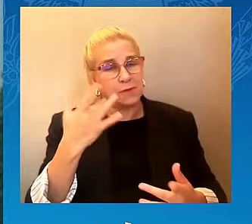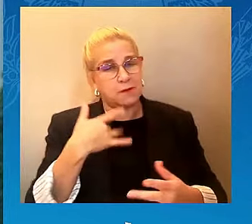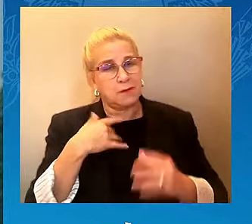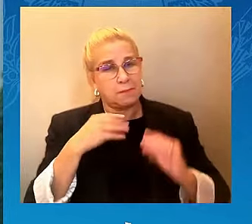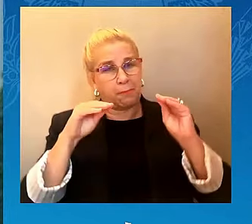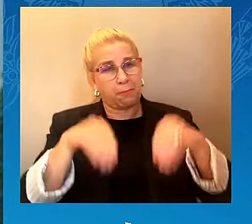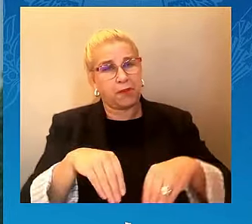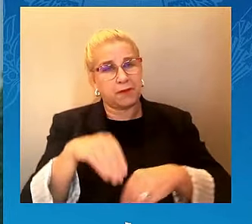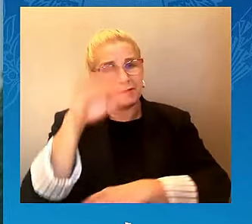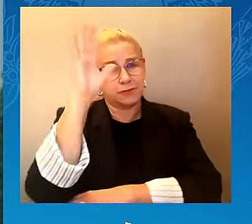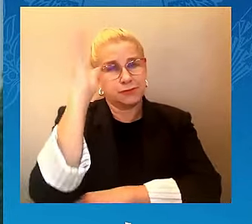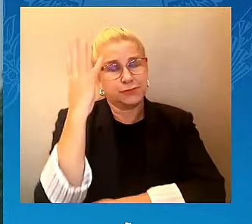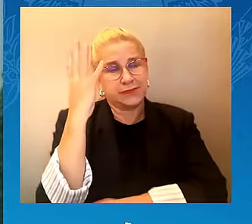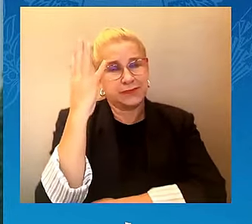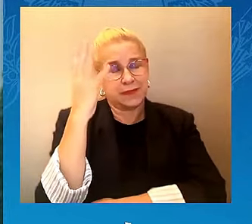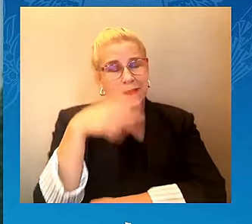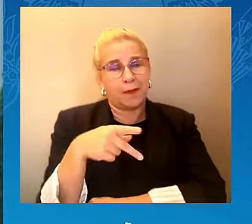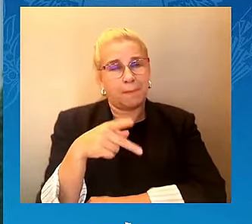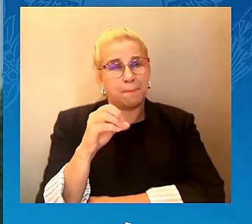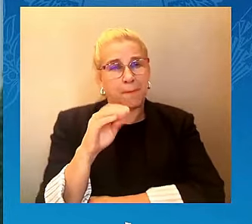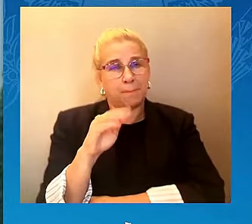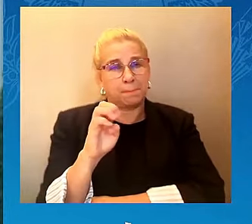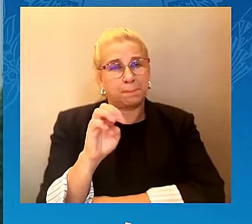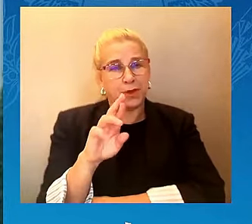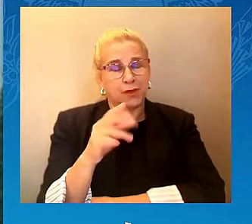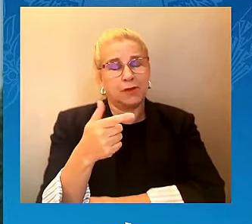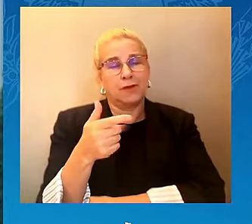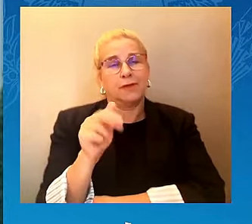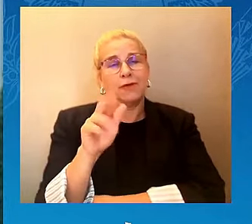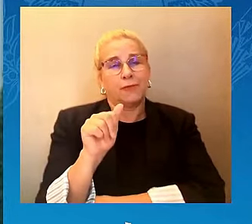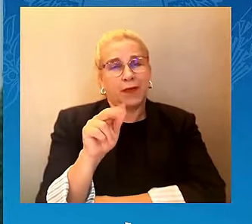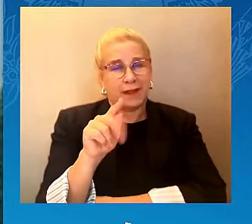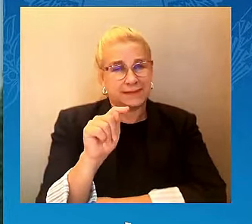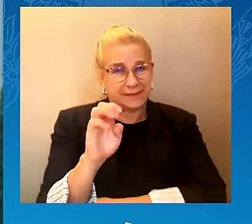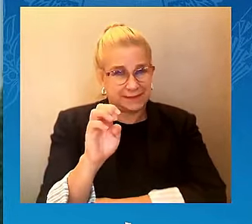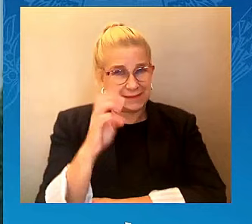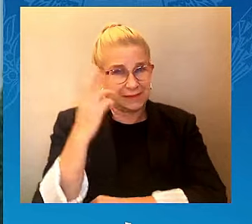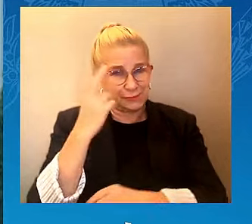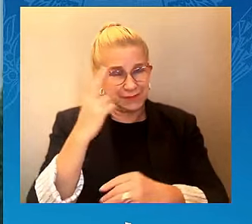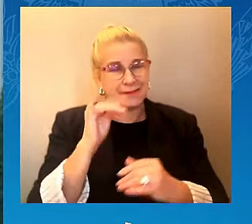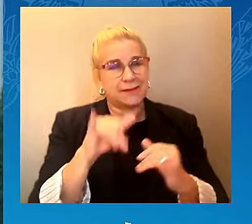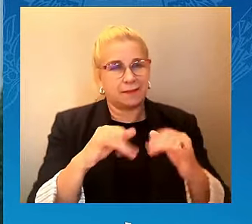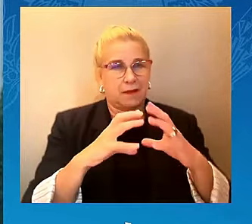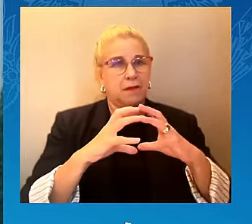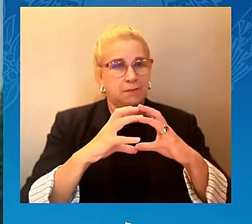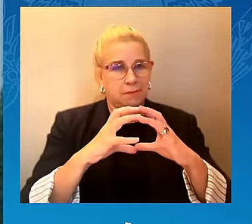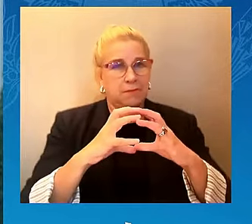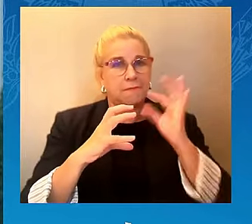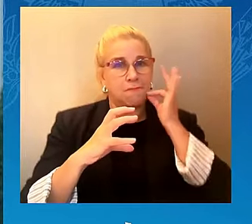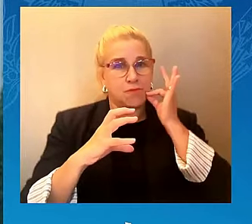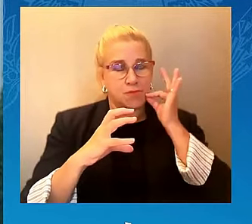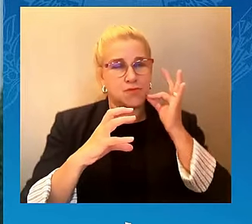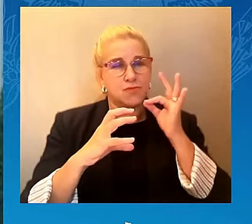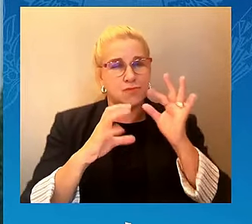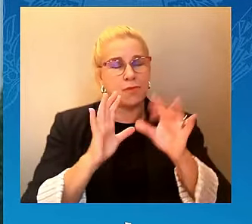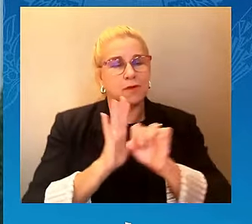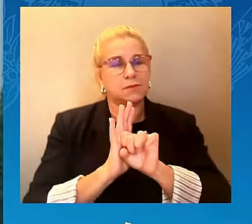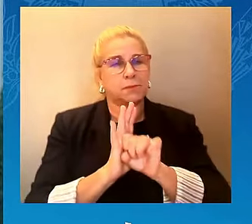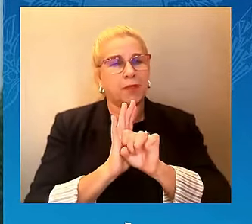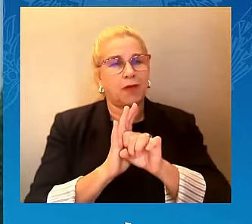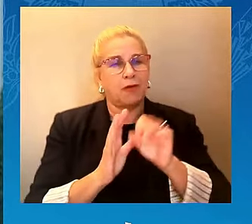spreading its roots and growing stronger to remind future vice presidents of the United States,